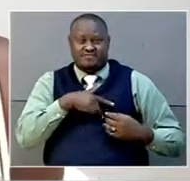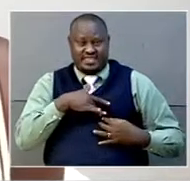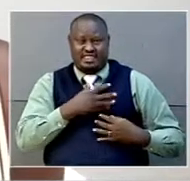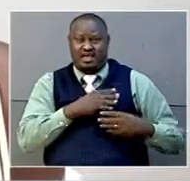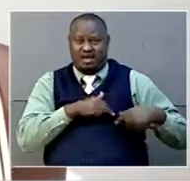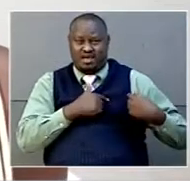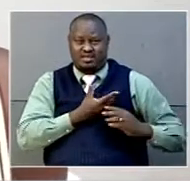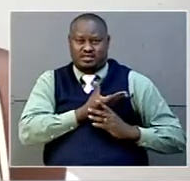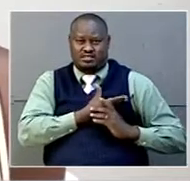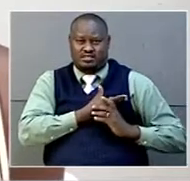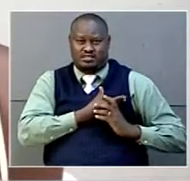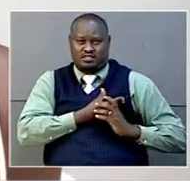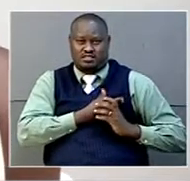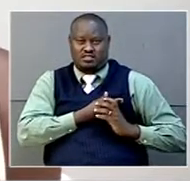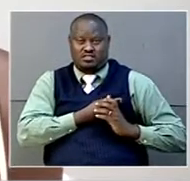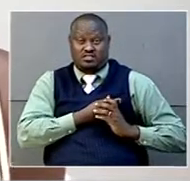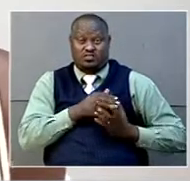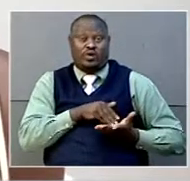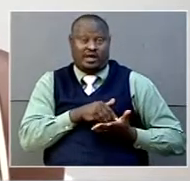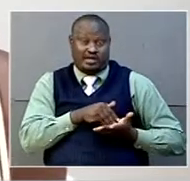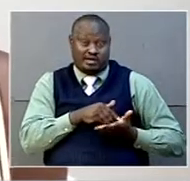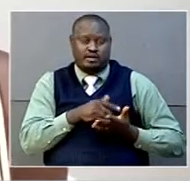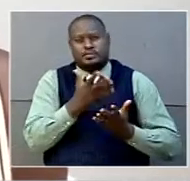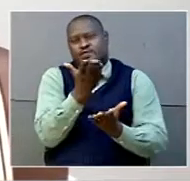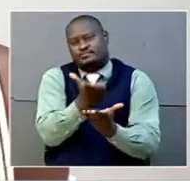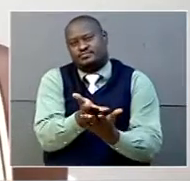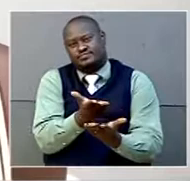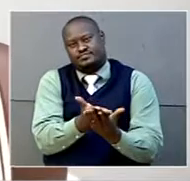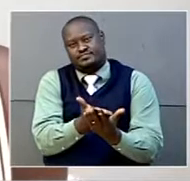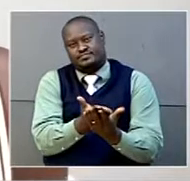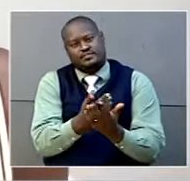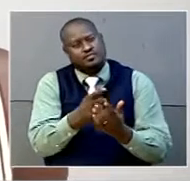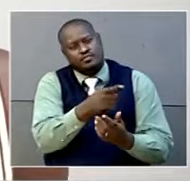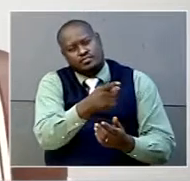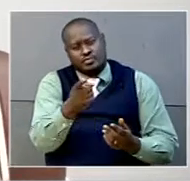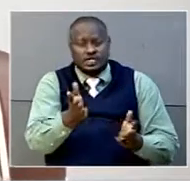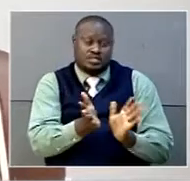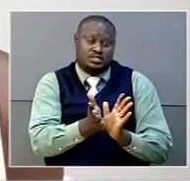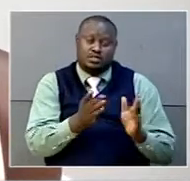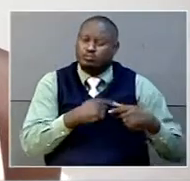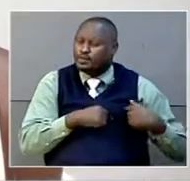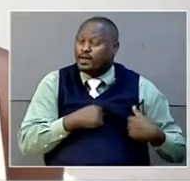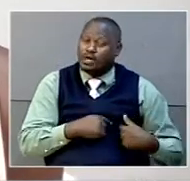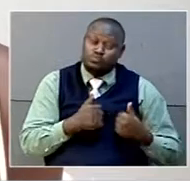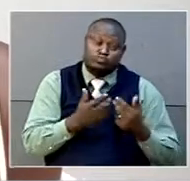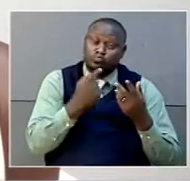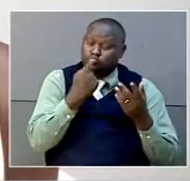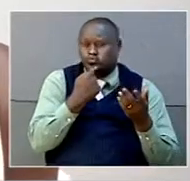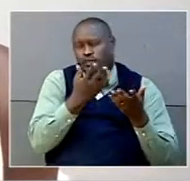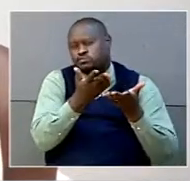She speaks to the Pharisees